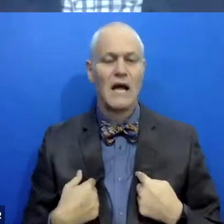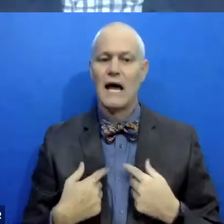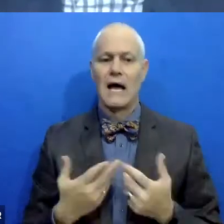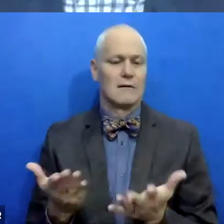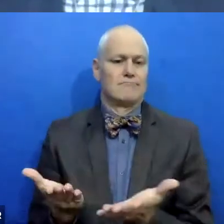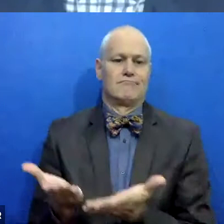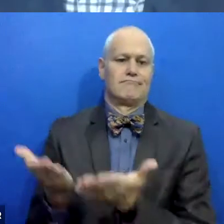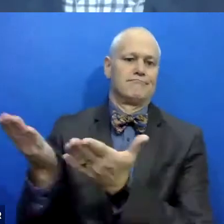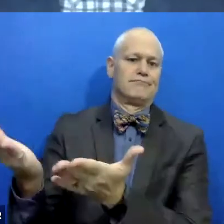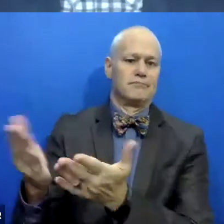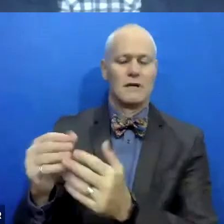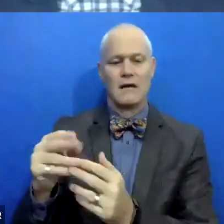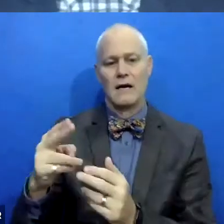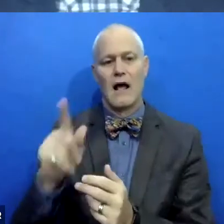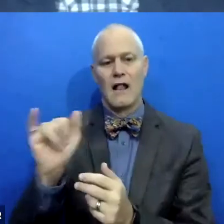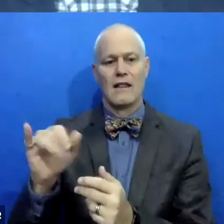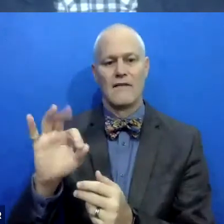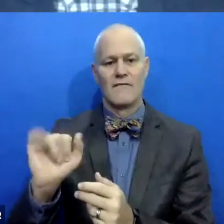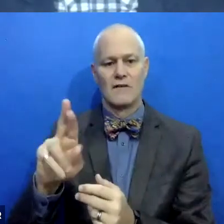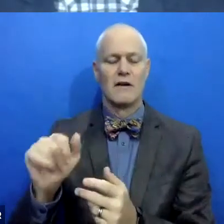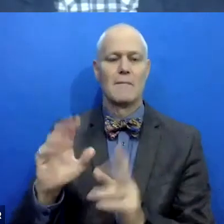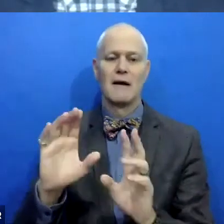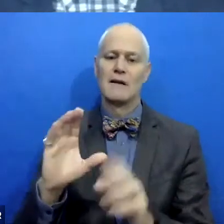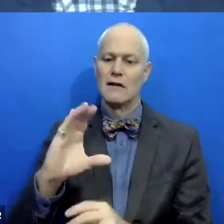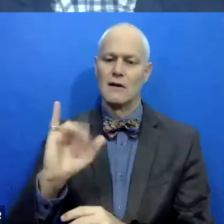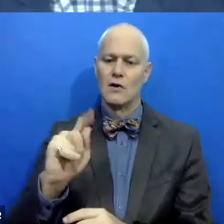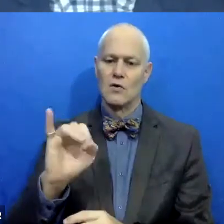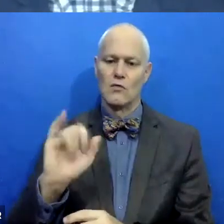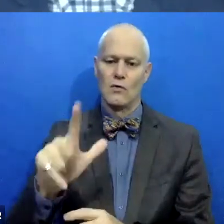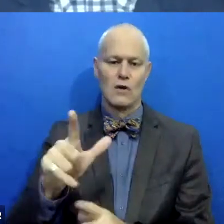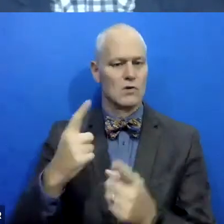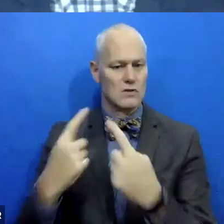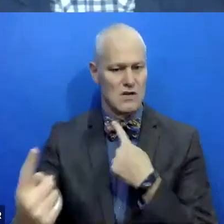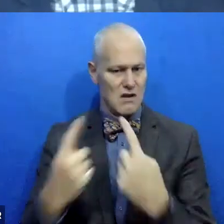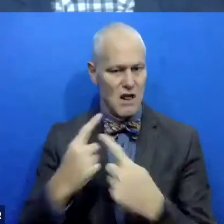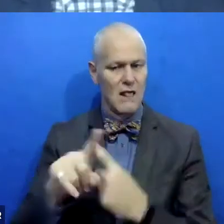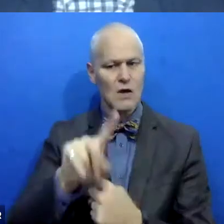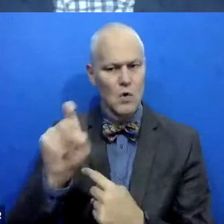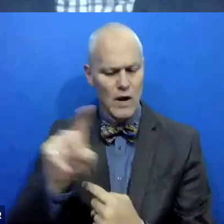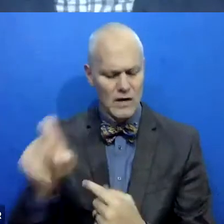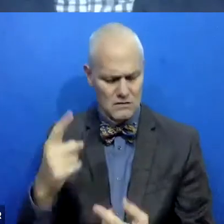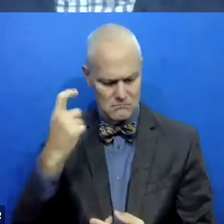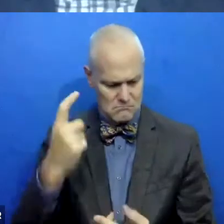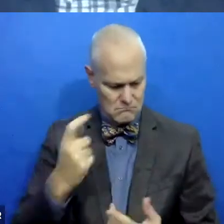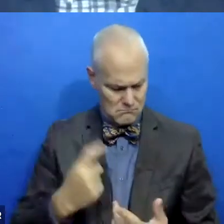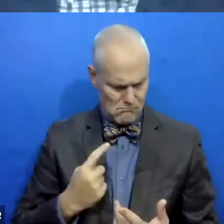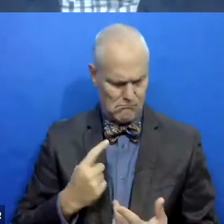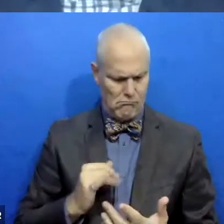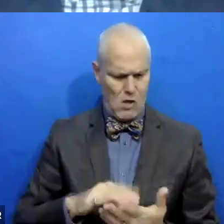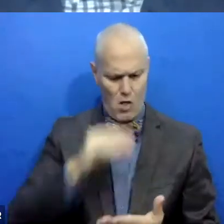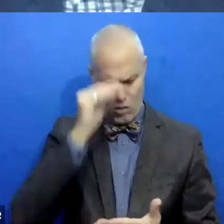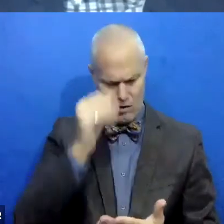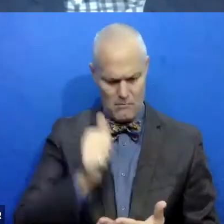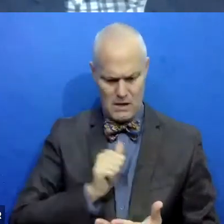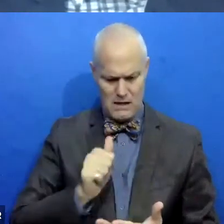to Paulo Freire's version of critical dialogue, problem posing questions. I've learned a lot about myself. I've learned a lot about